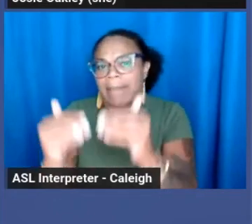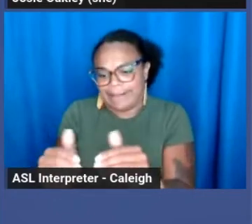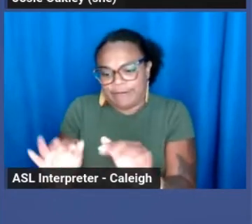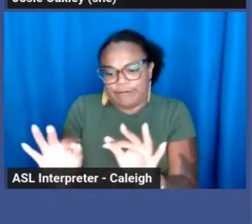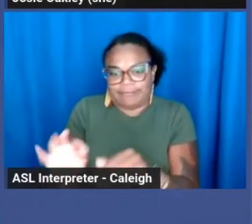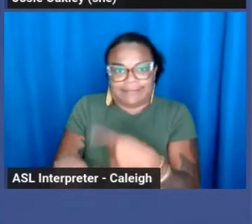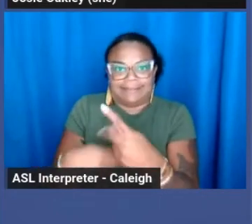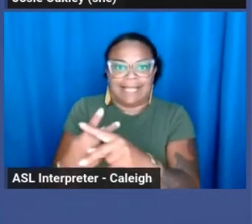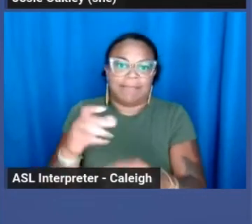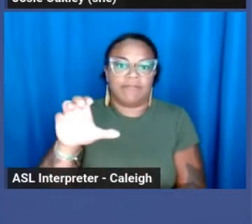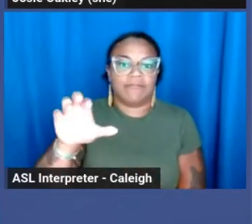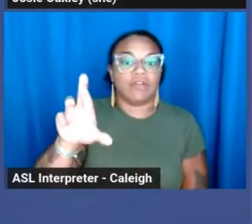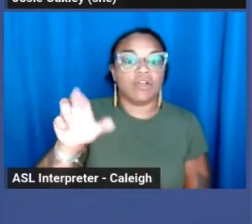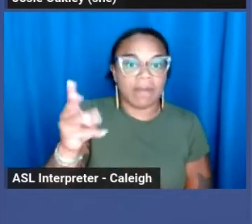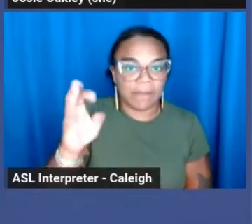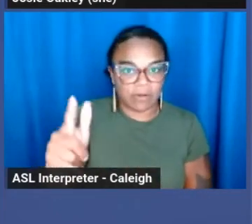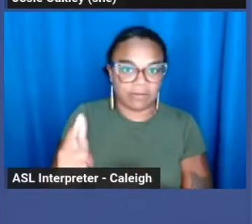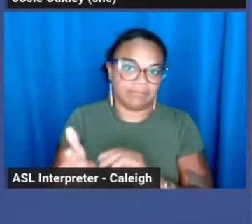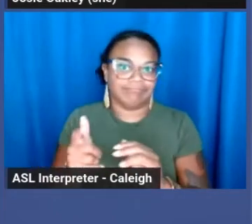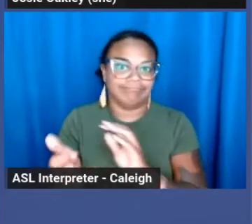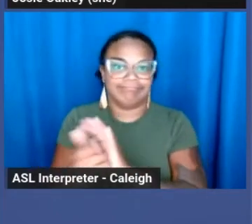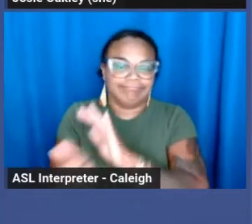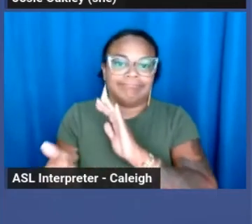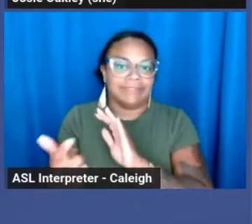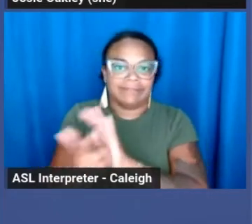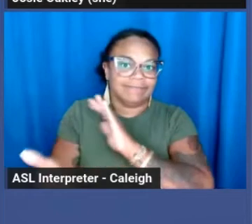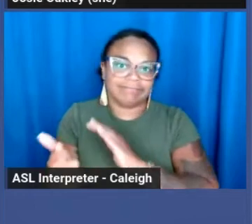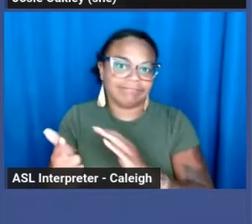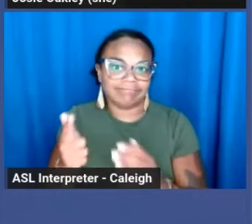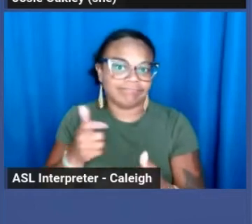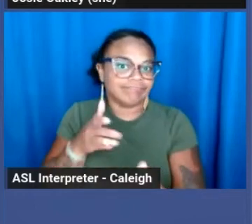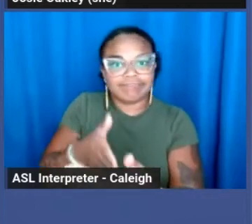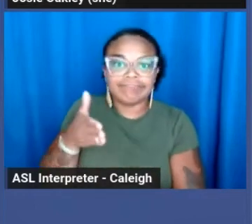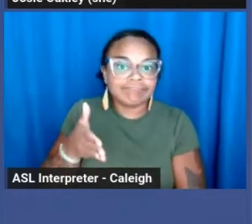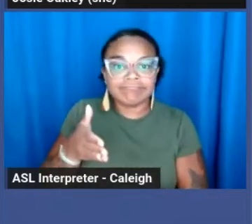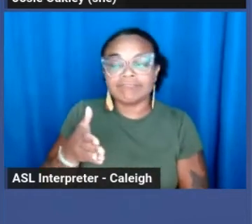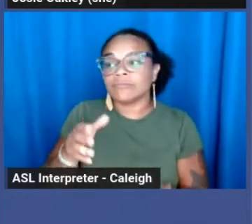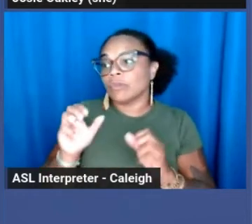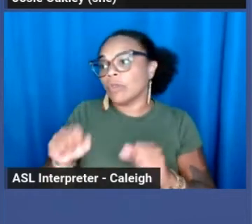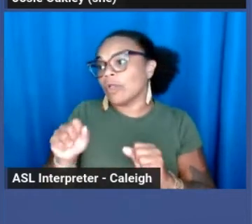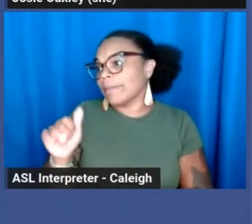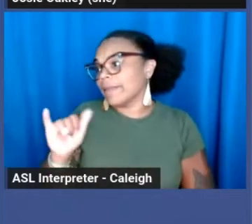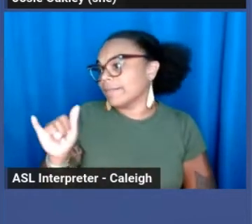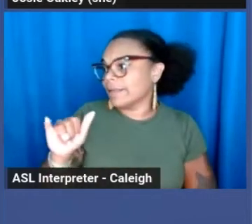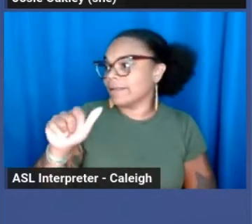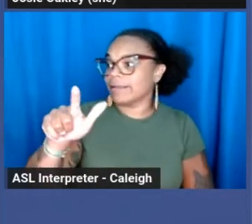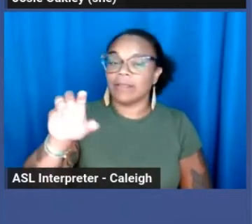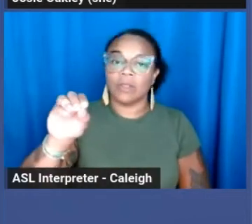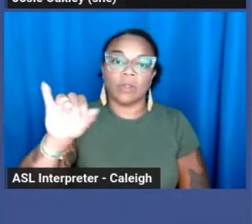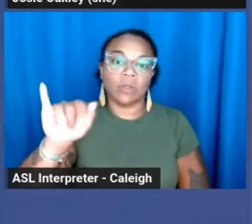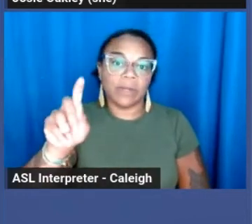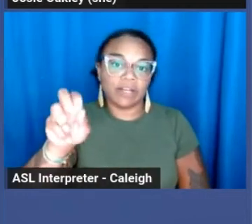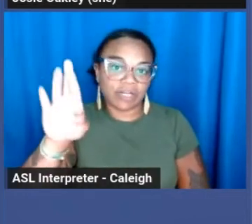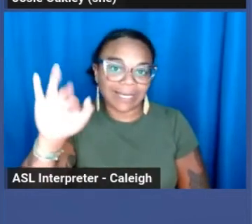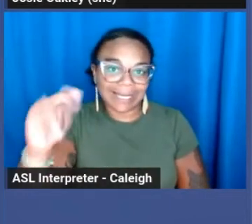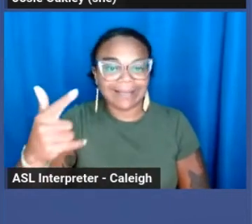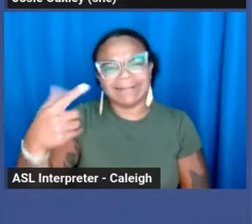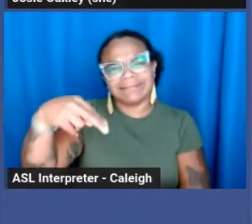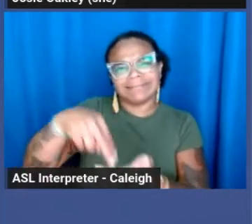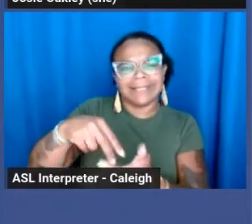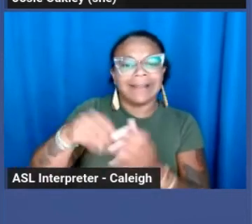loitering or, you know, retail theft, shoplifting.